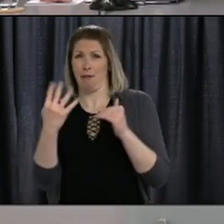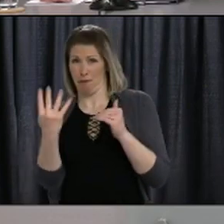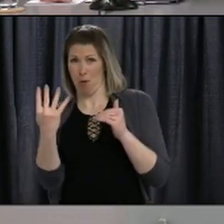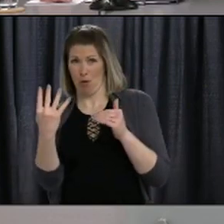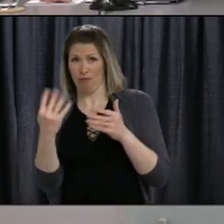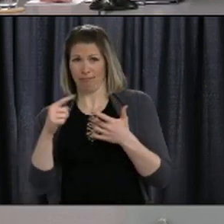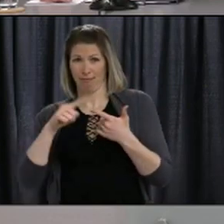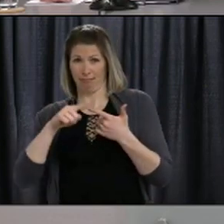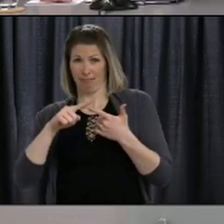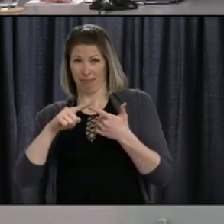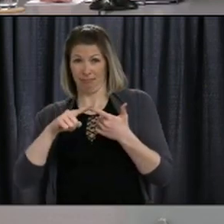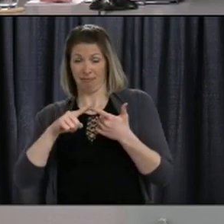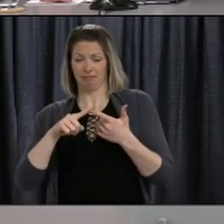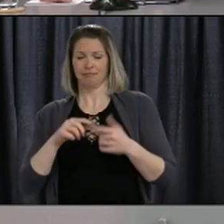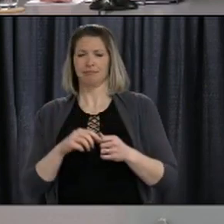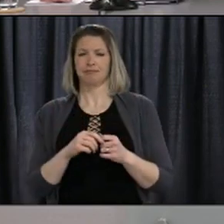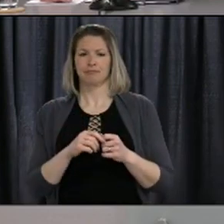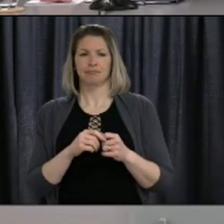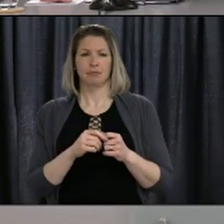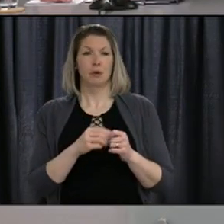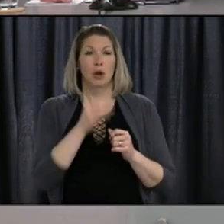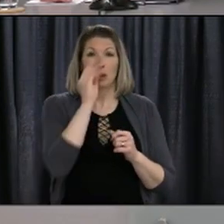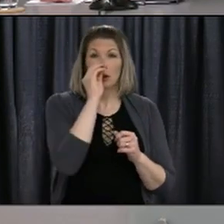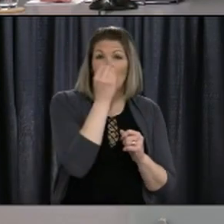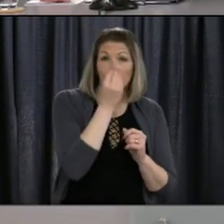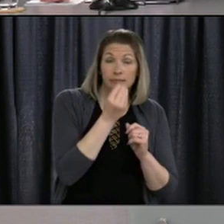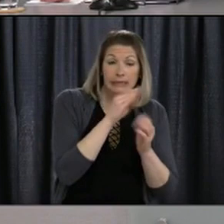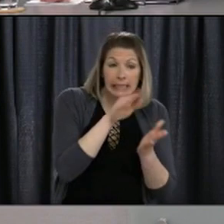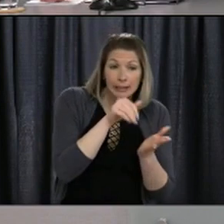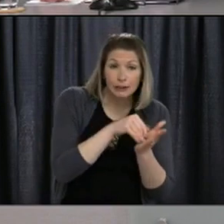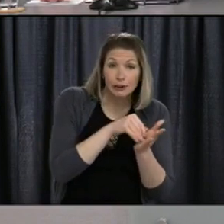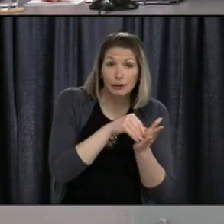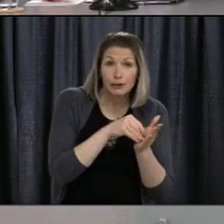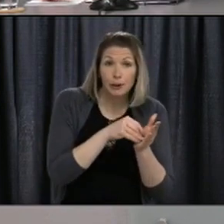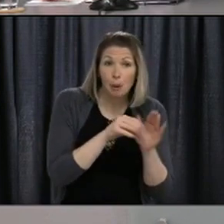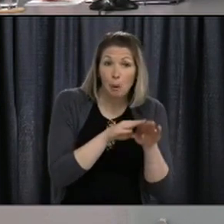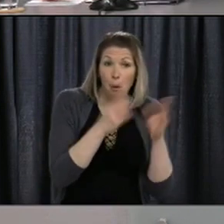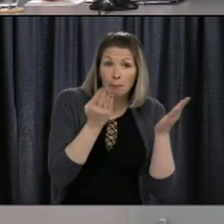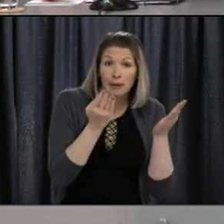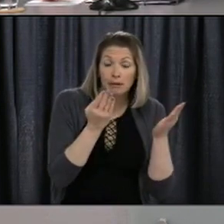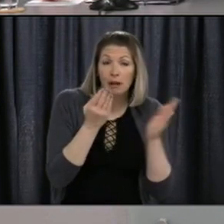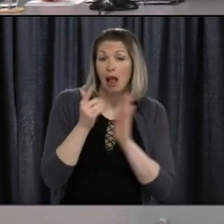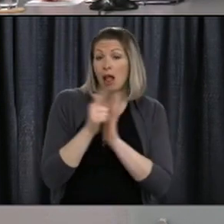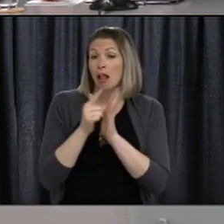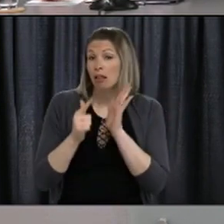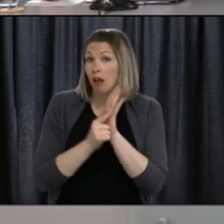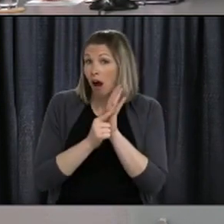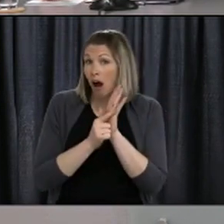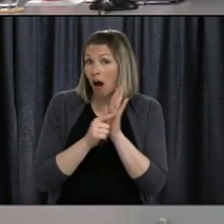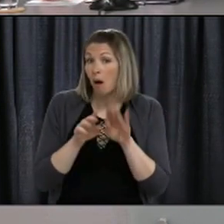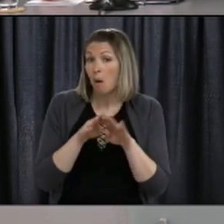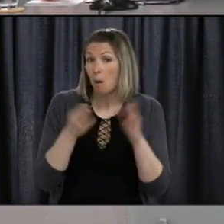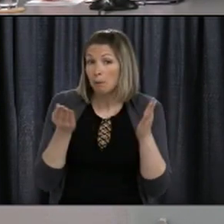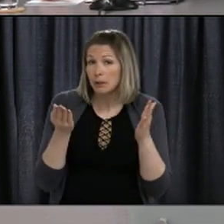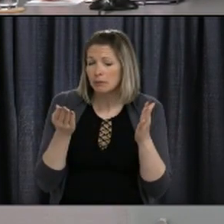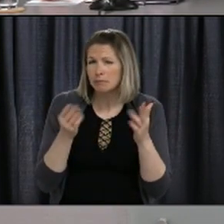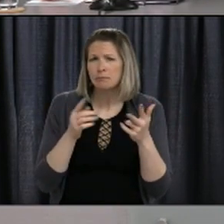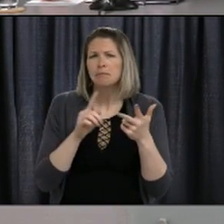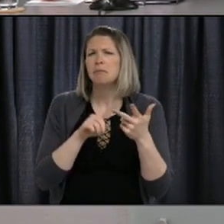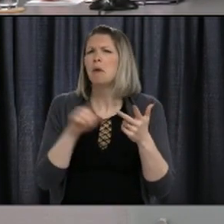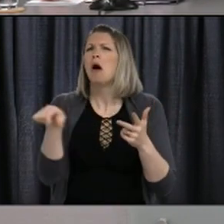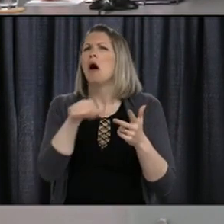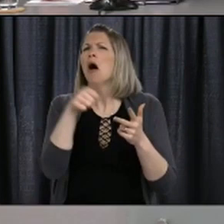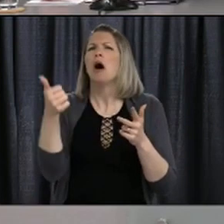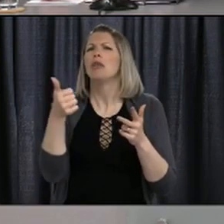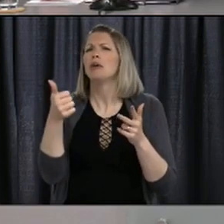whether it's only gardening centres and law and financial companies that can open or is it possible that other businesses will qualify?